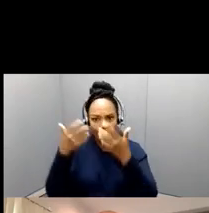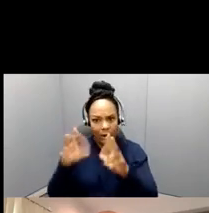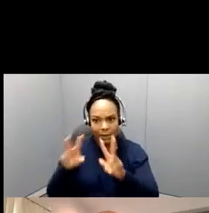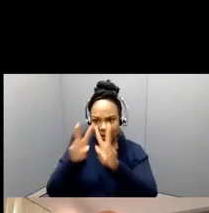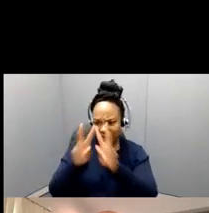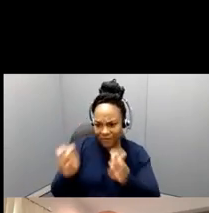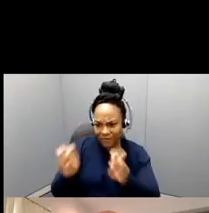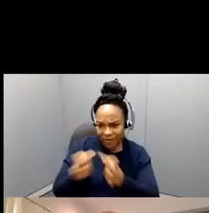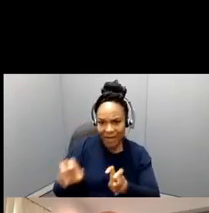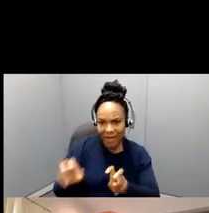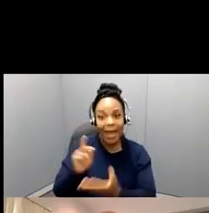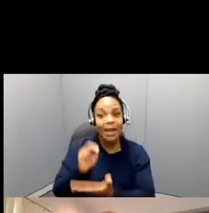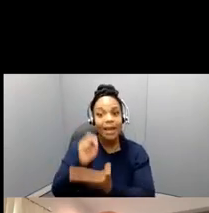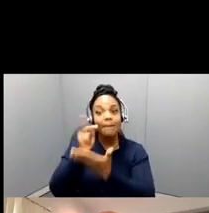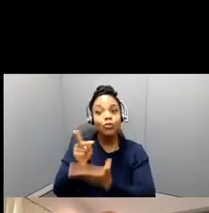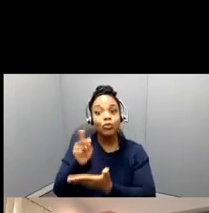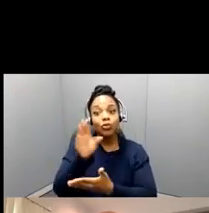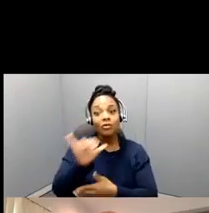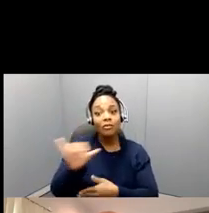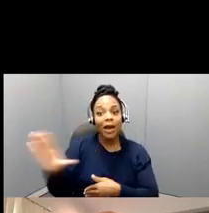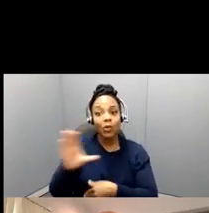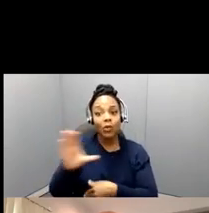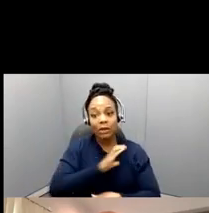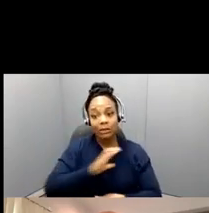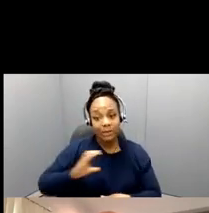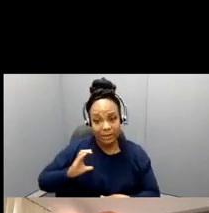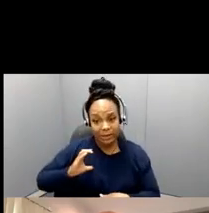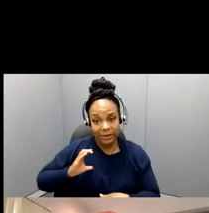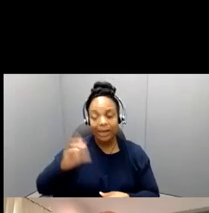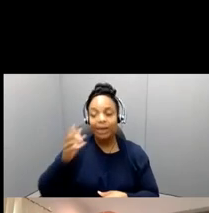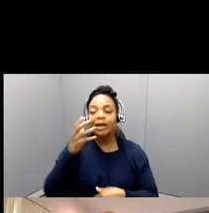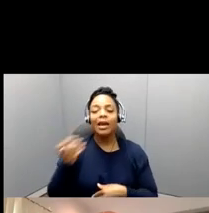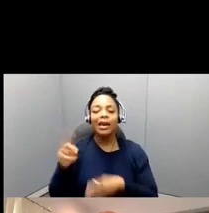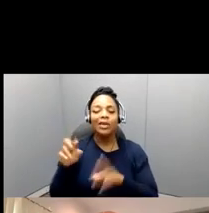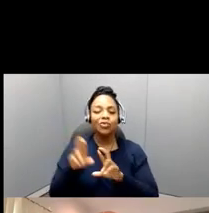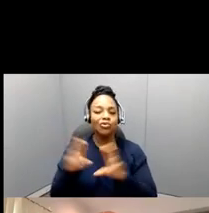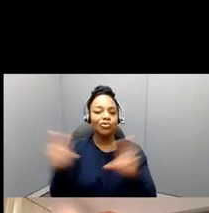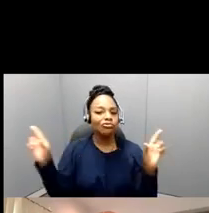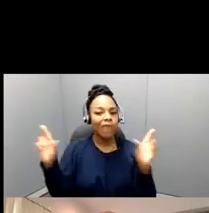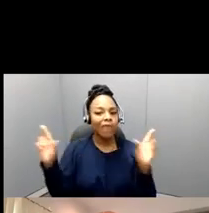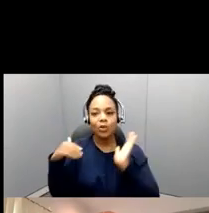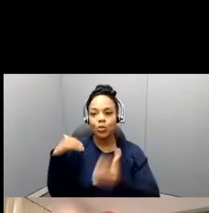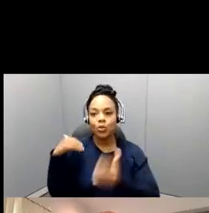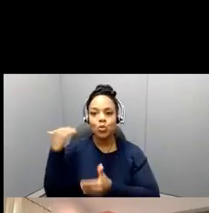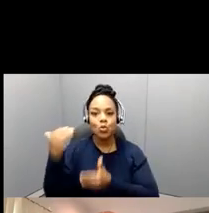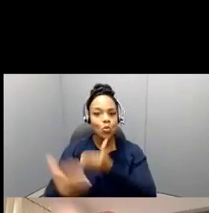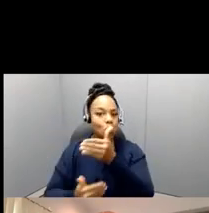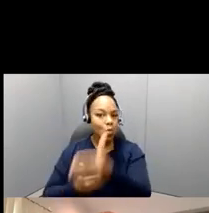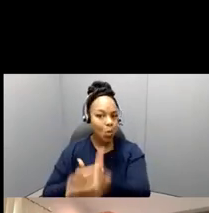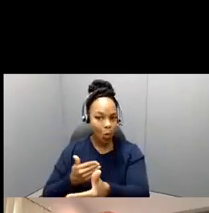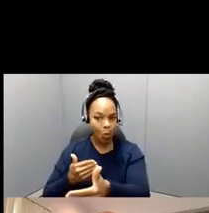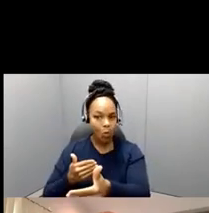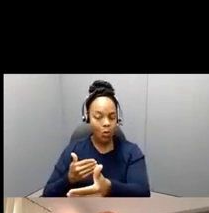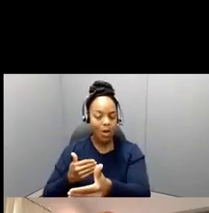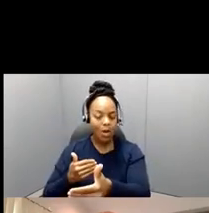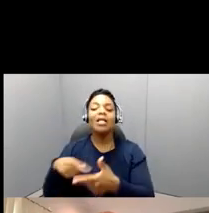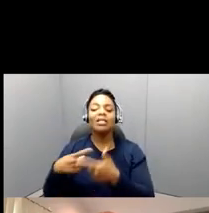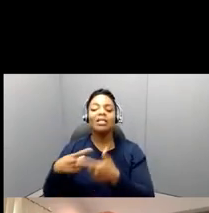committee, um, and that you are, you are ready to go and to, and to apply. Um,